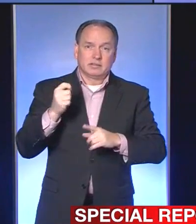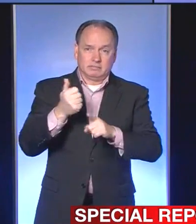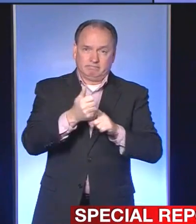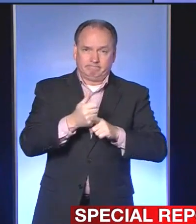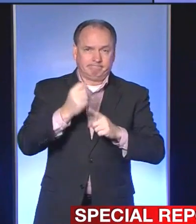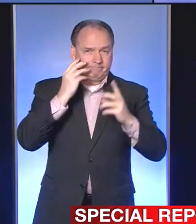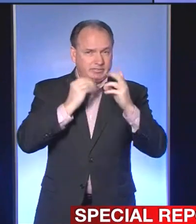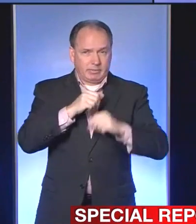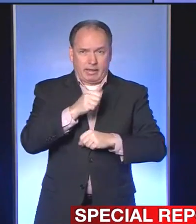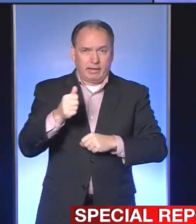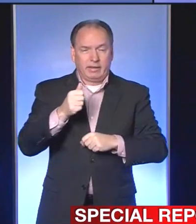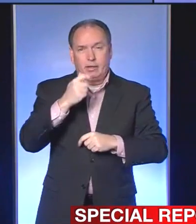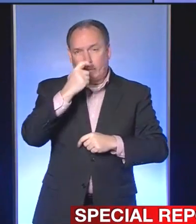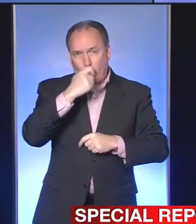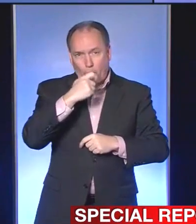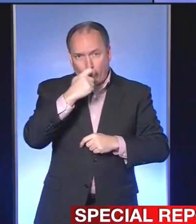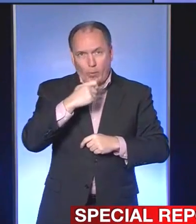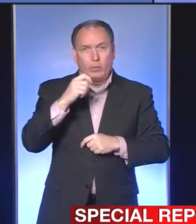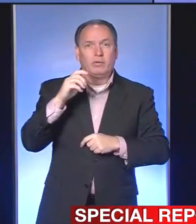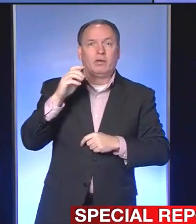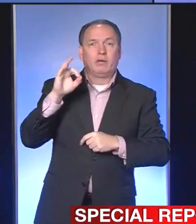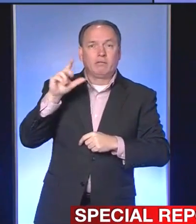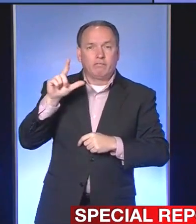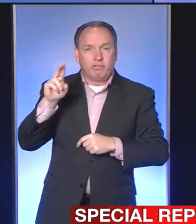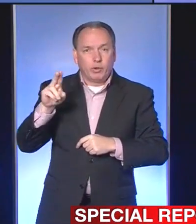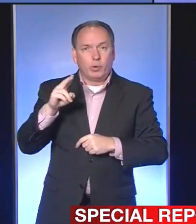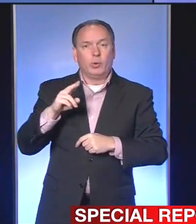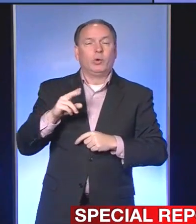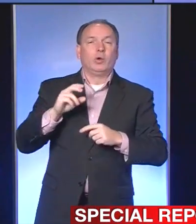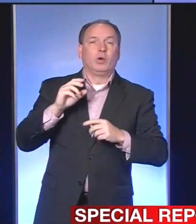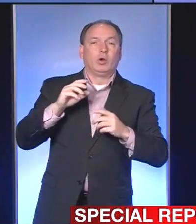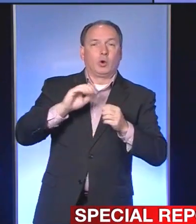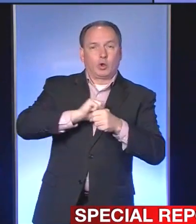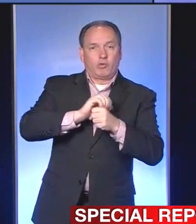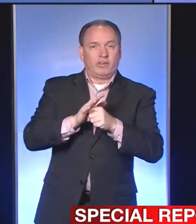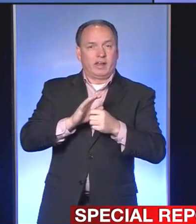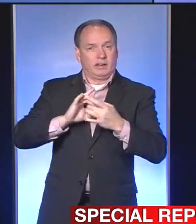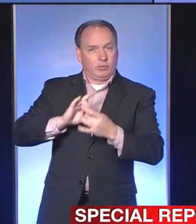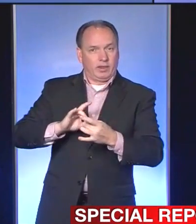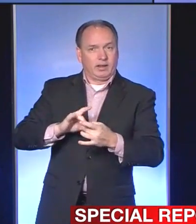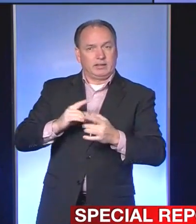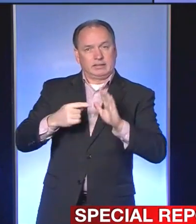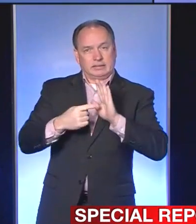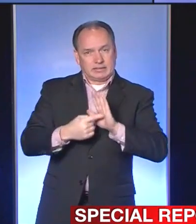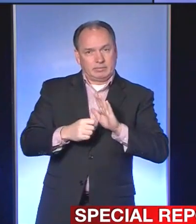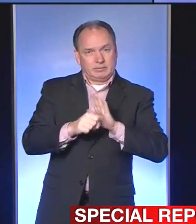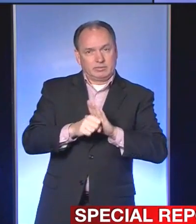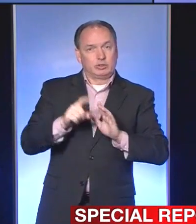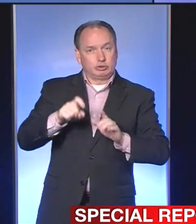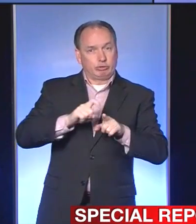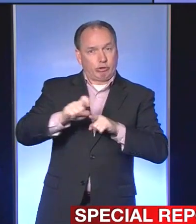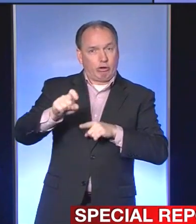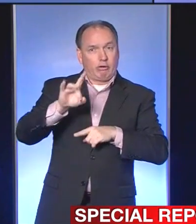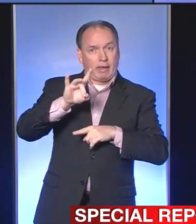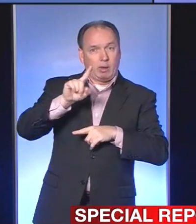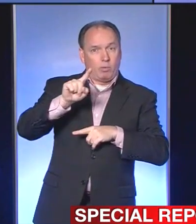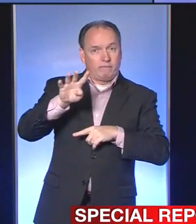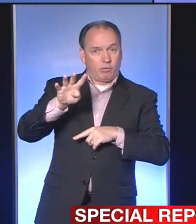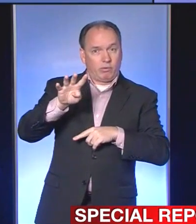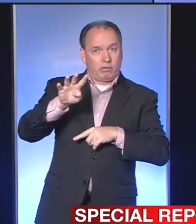any cold or flu symptoms or COVID-19-related symptoms should call 814